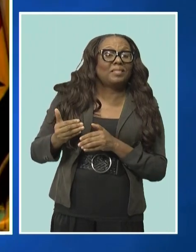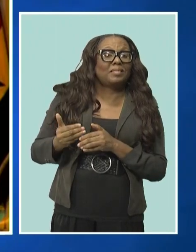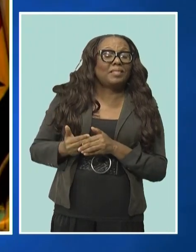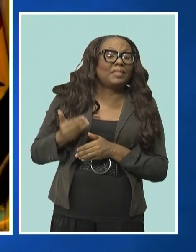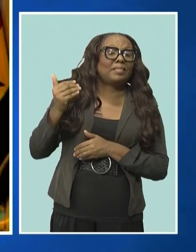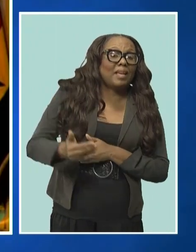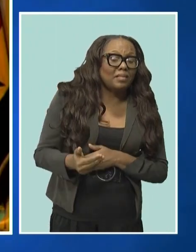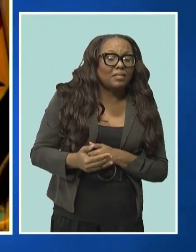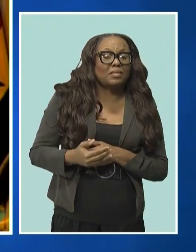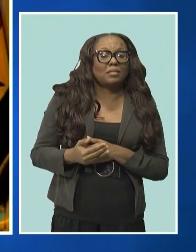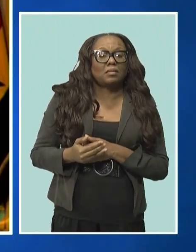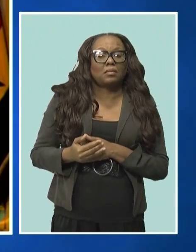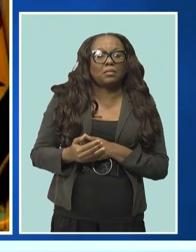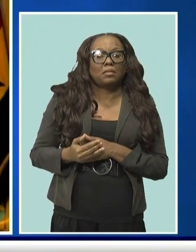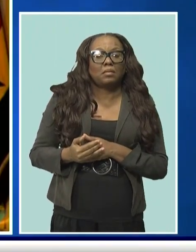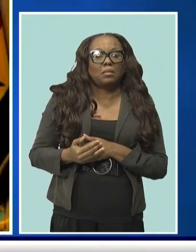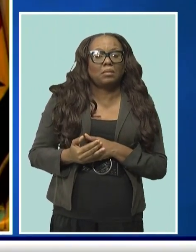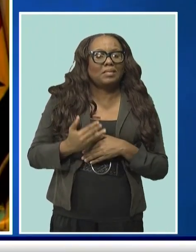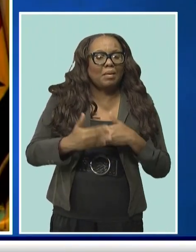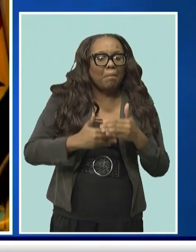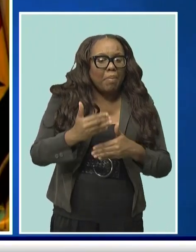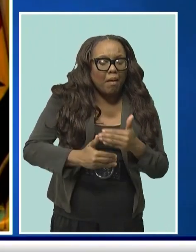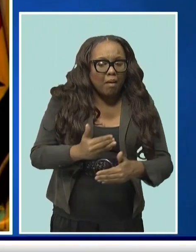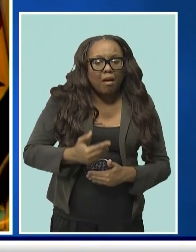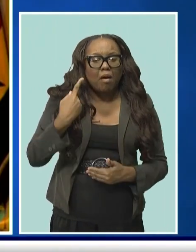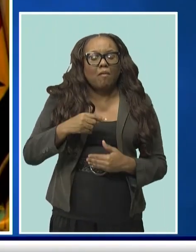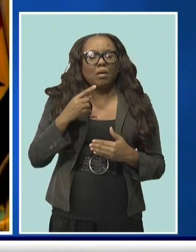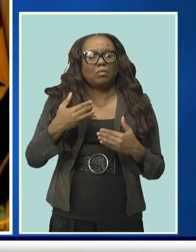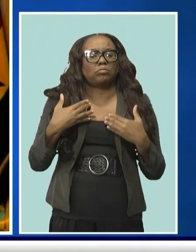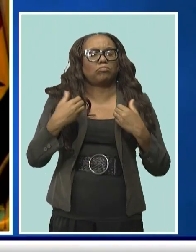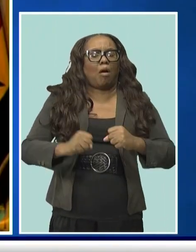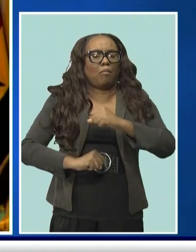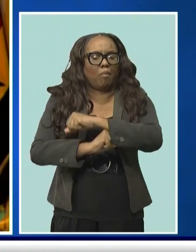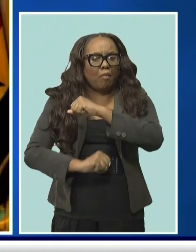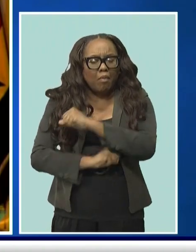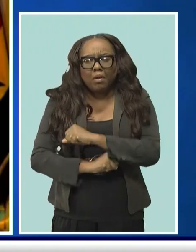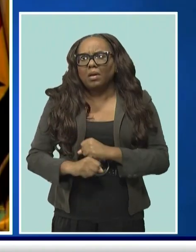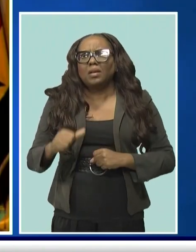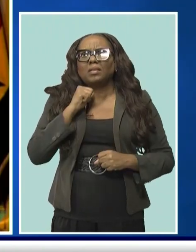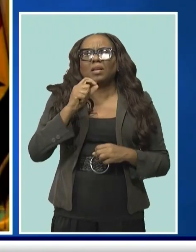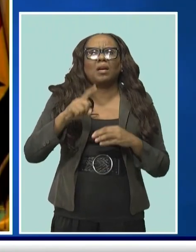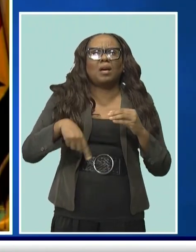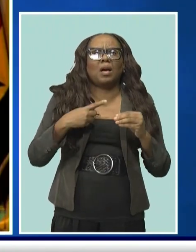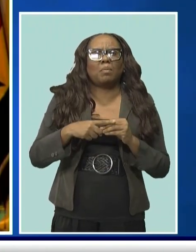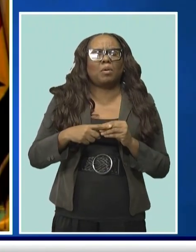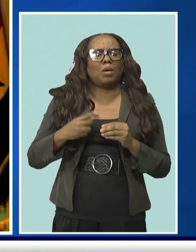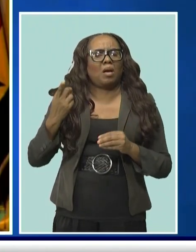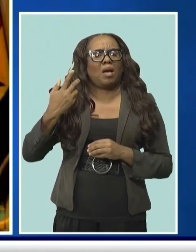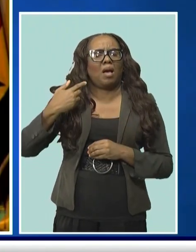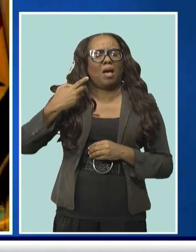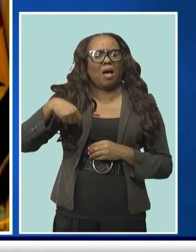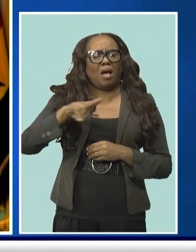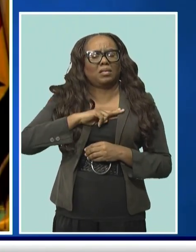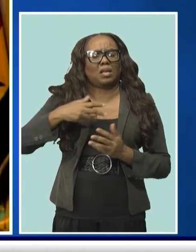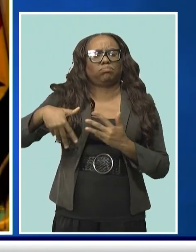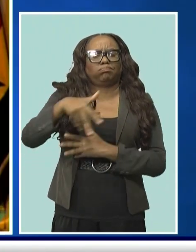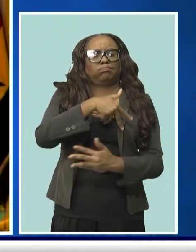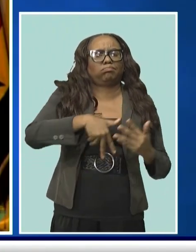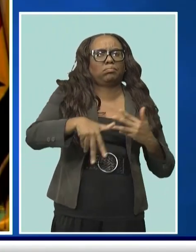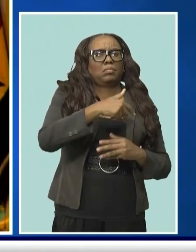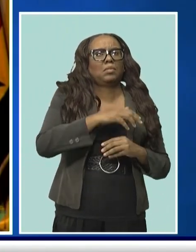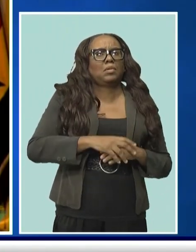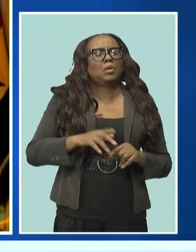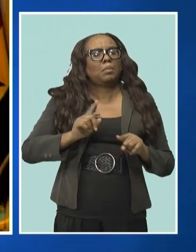cementing this relationship is not about leaders coming and mixing with other leaders, but it is about